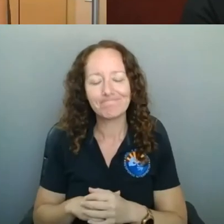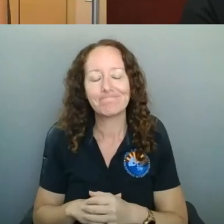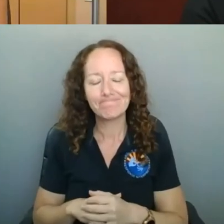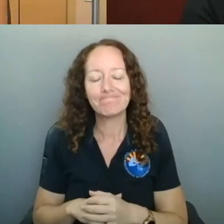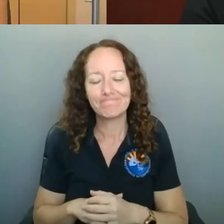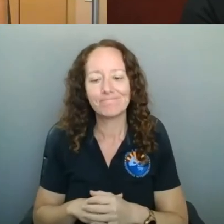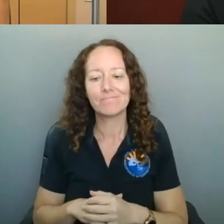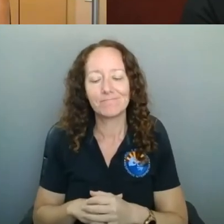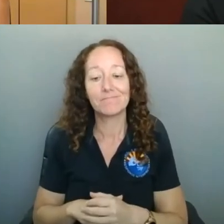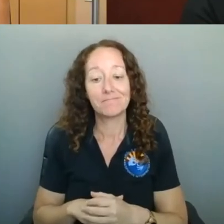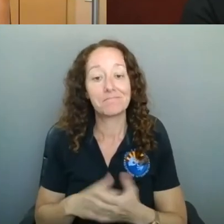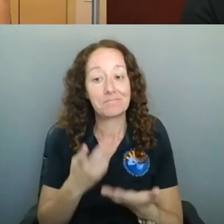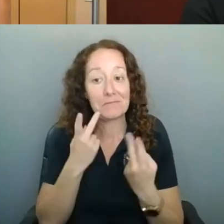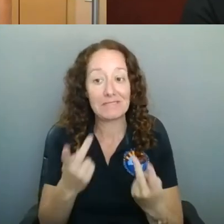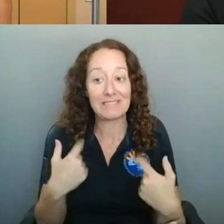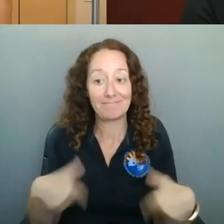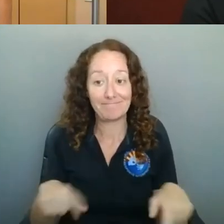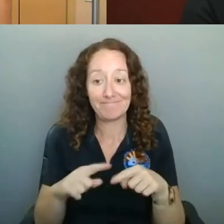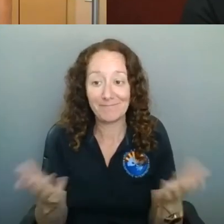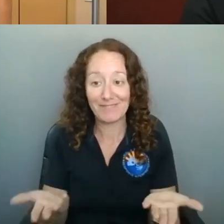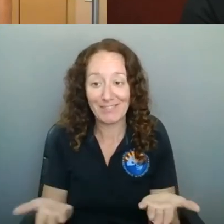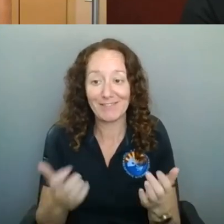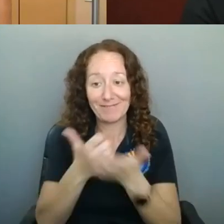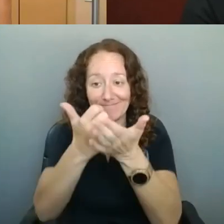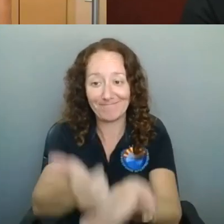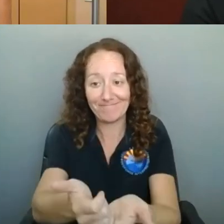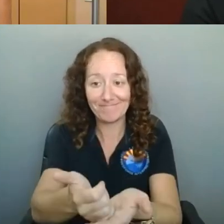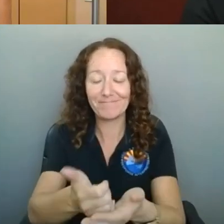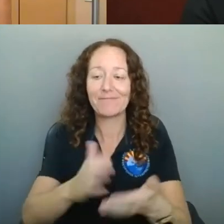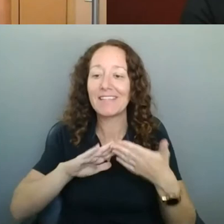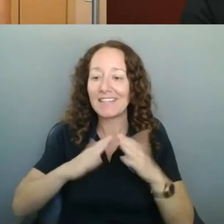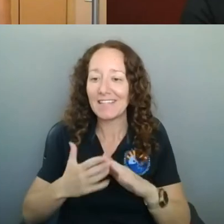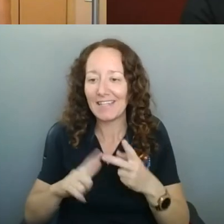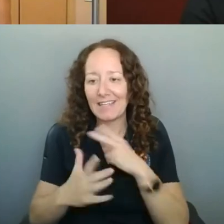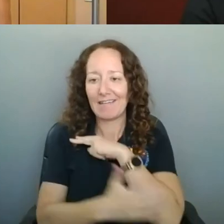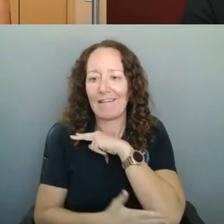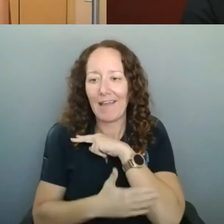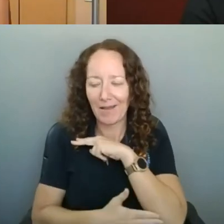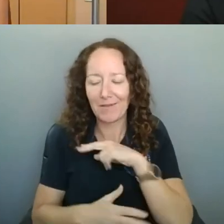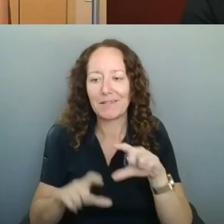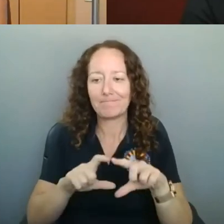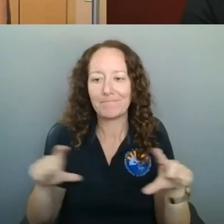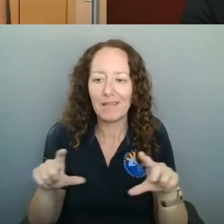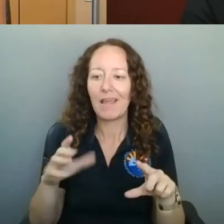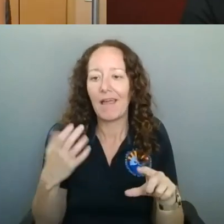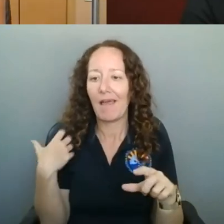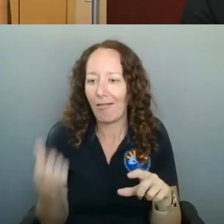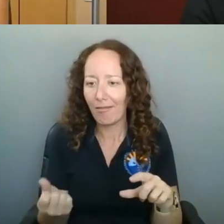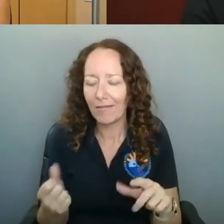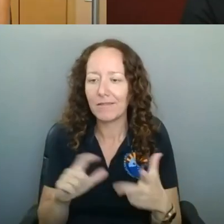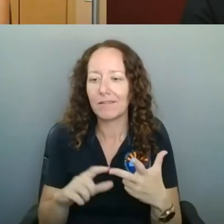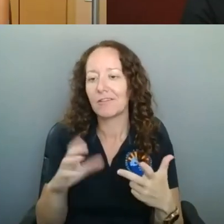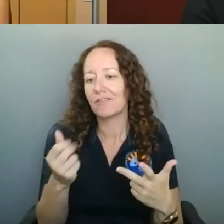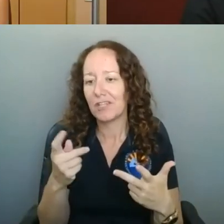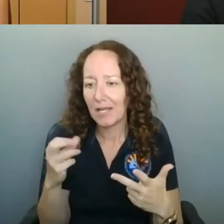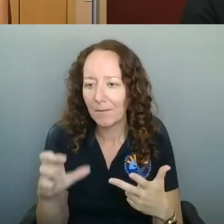As you can tell, we're all here to help. The city, the county health department, the chamber, the PDP. We want